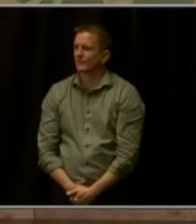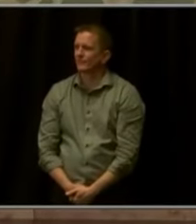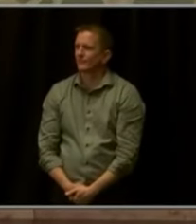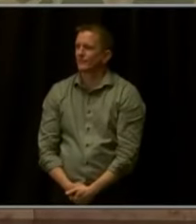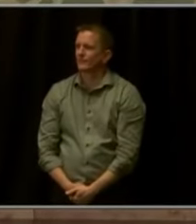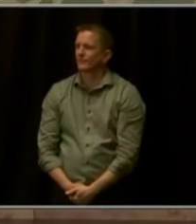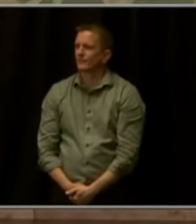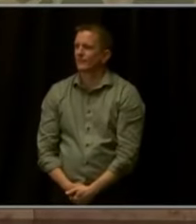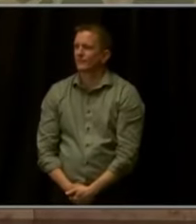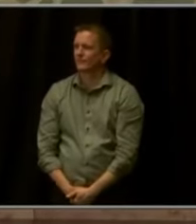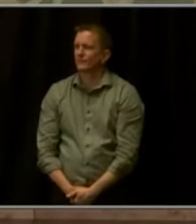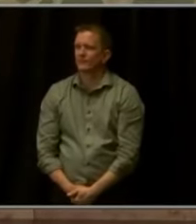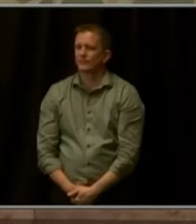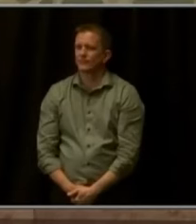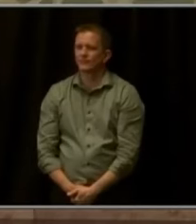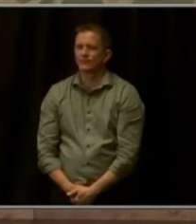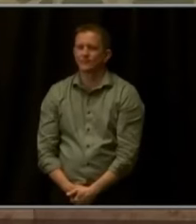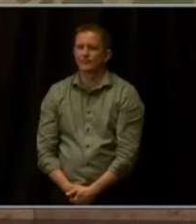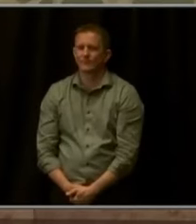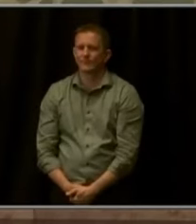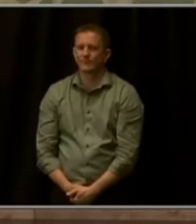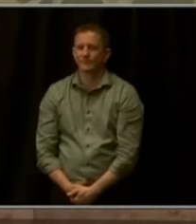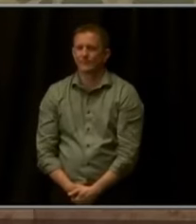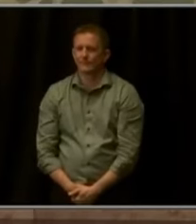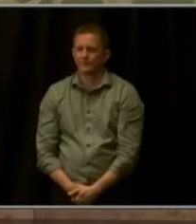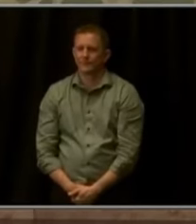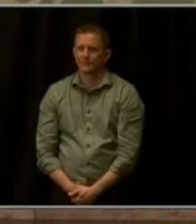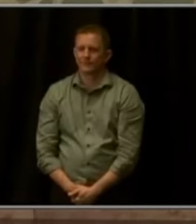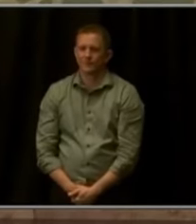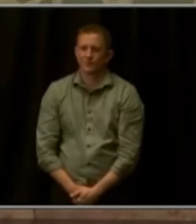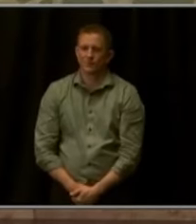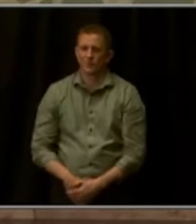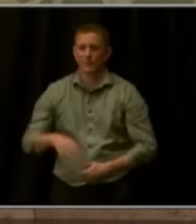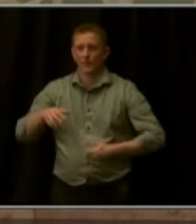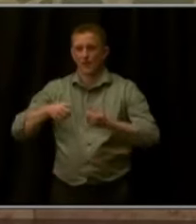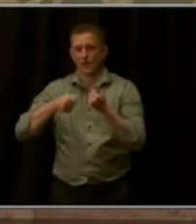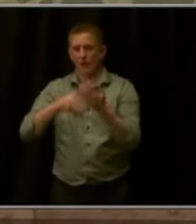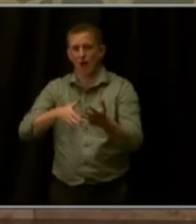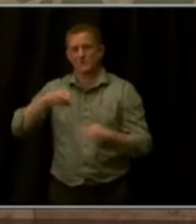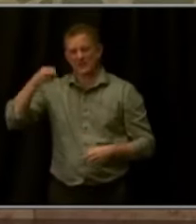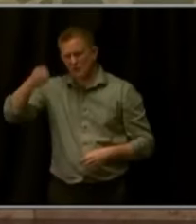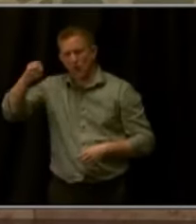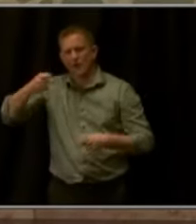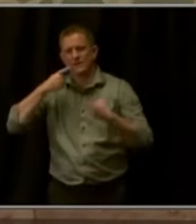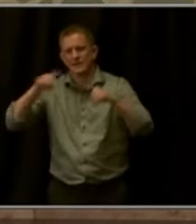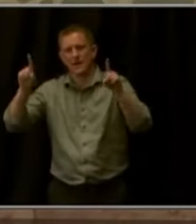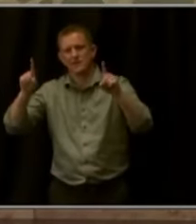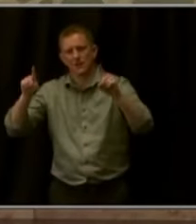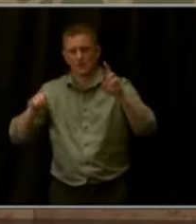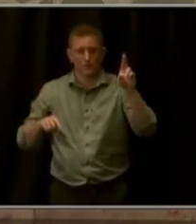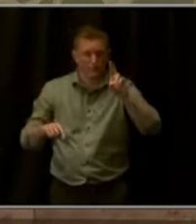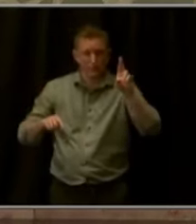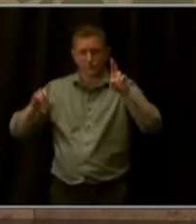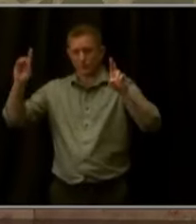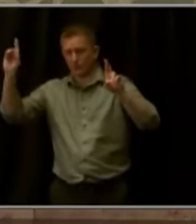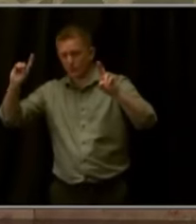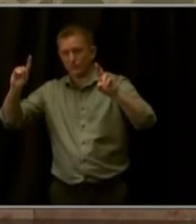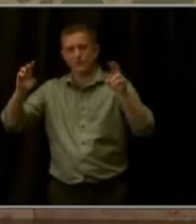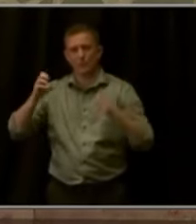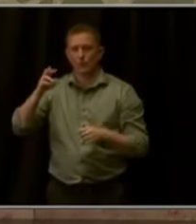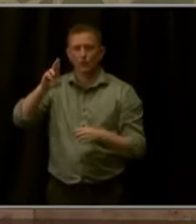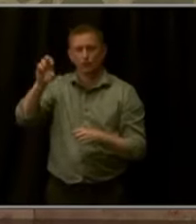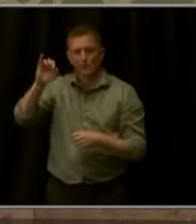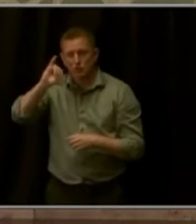And this has already led to historic successes, including the bipartisan reinsurance and the Colorado option,